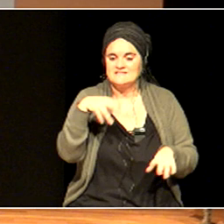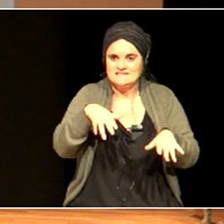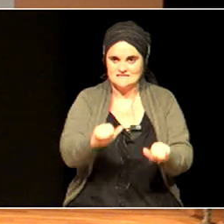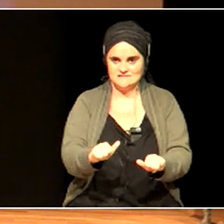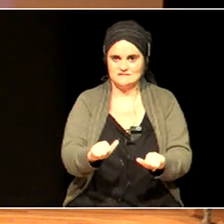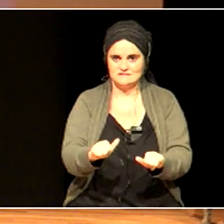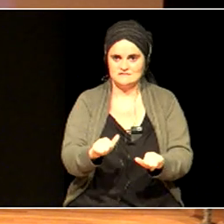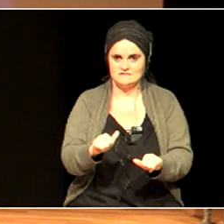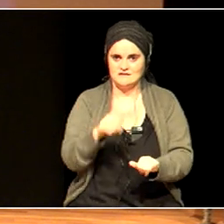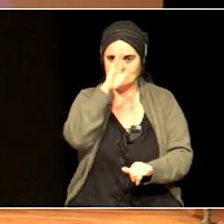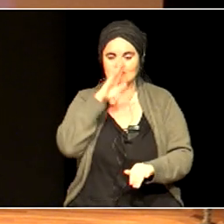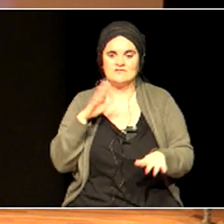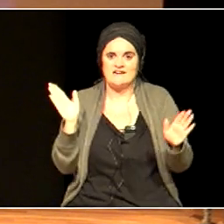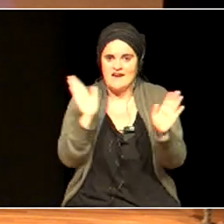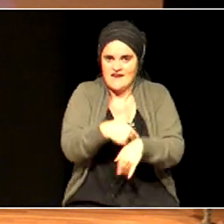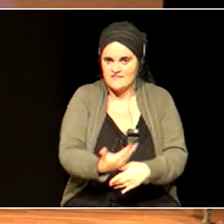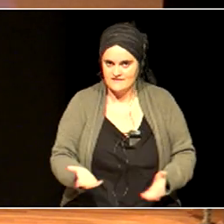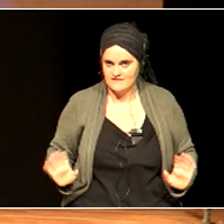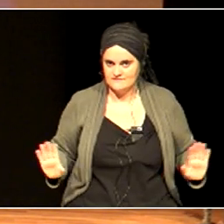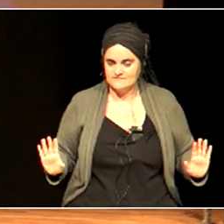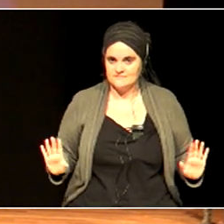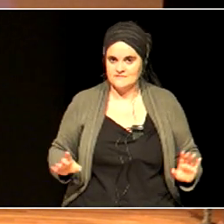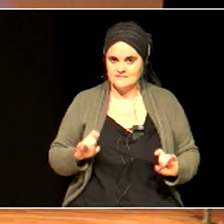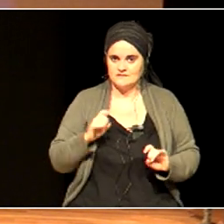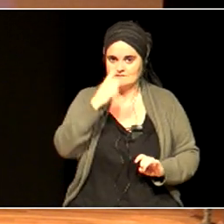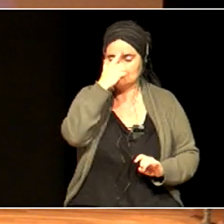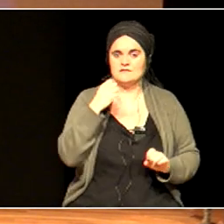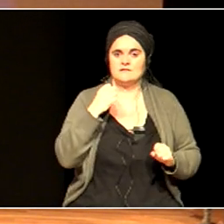So, you know how it is, you know, that was me a few years ago.